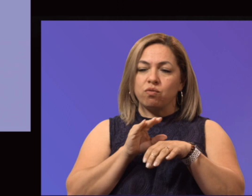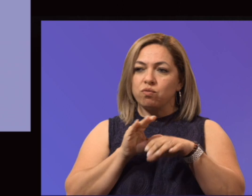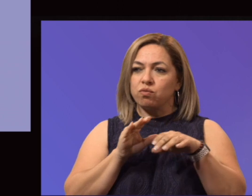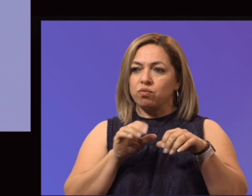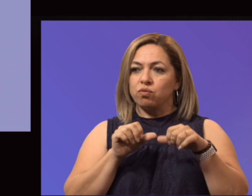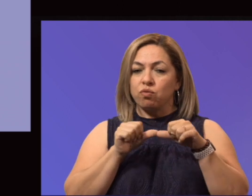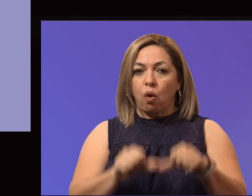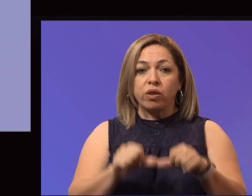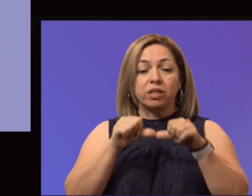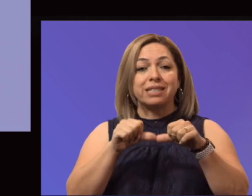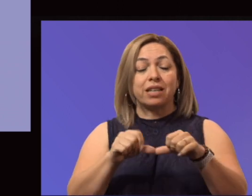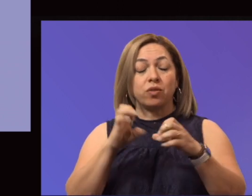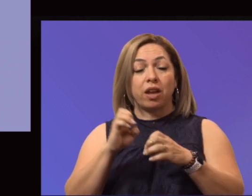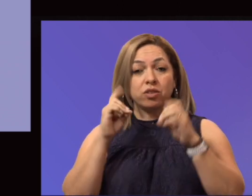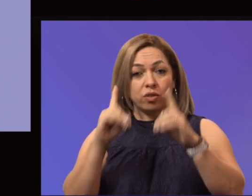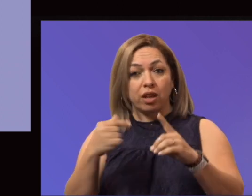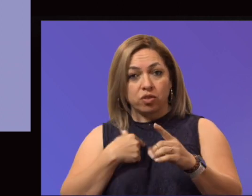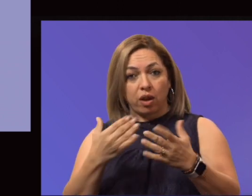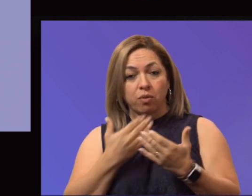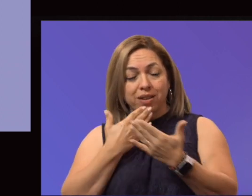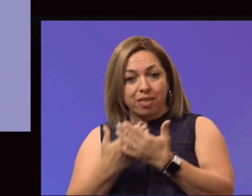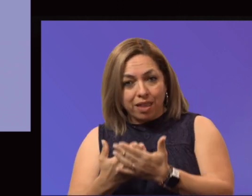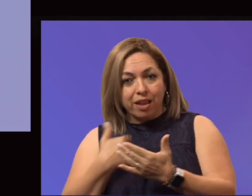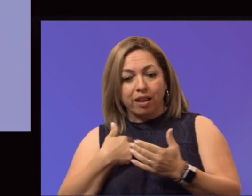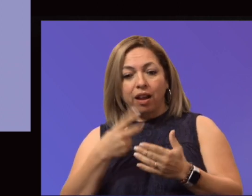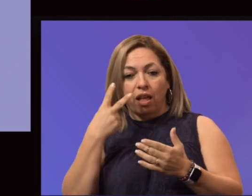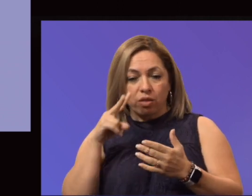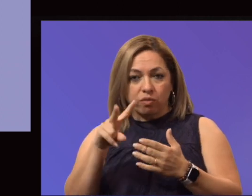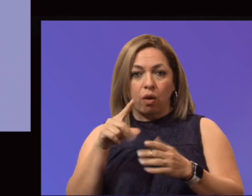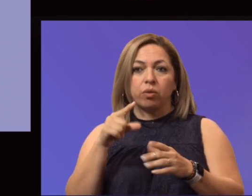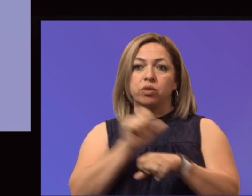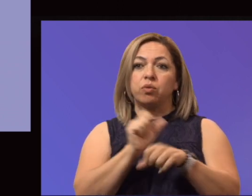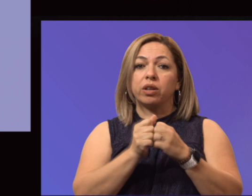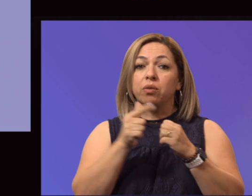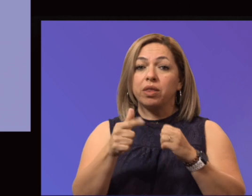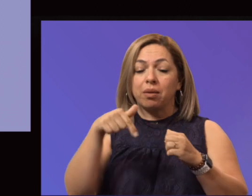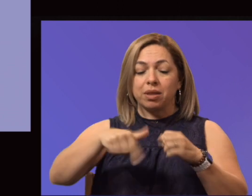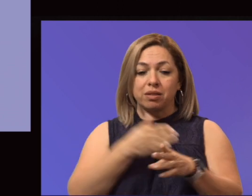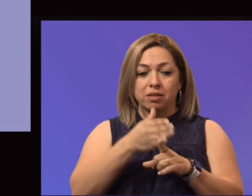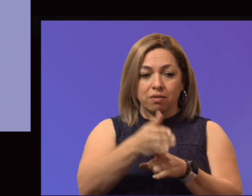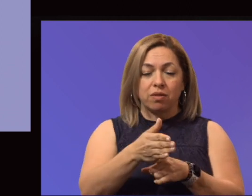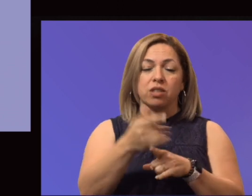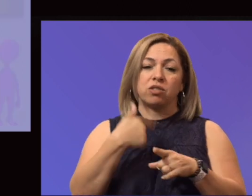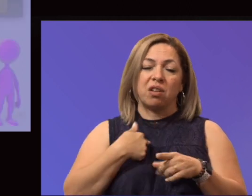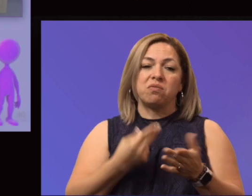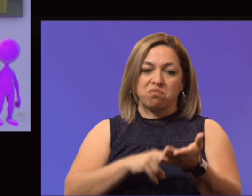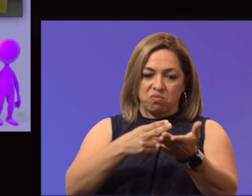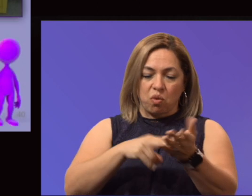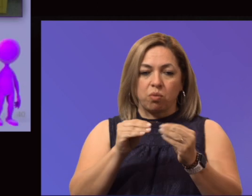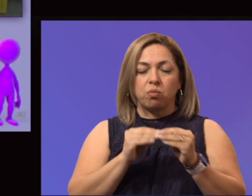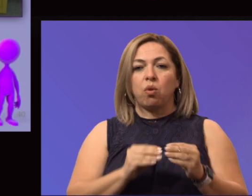to this role. I continue to look forward to working with him and his division as we continue to move forward with enrollment and student services.